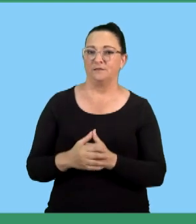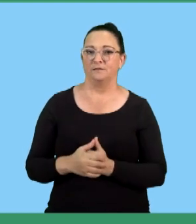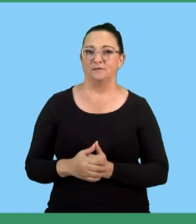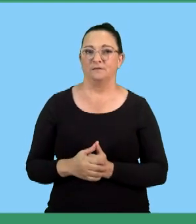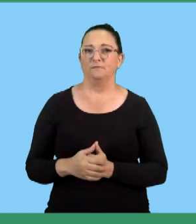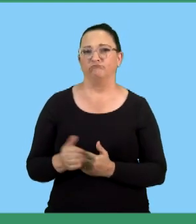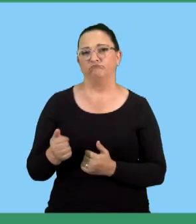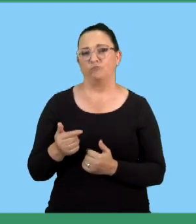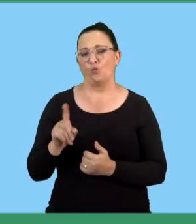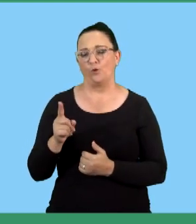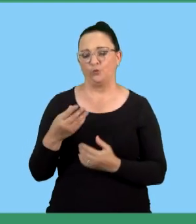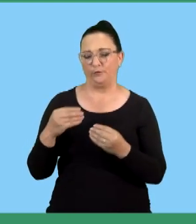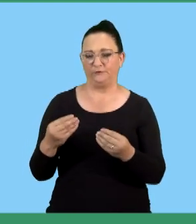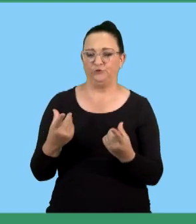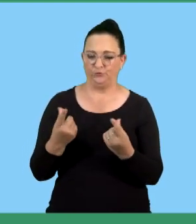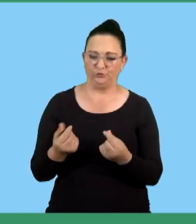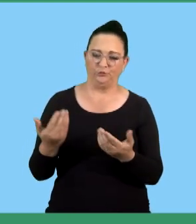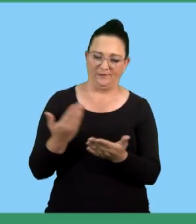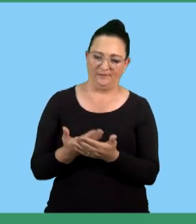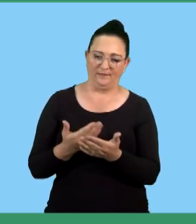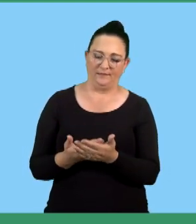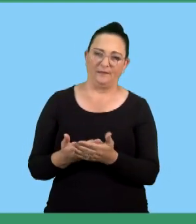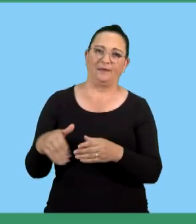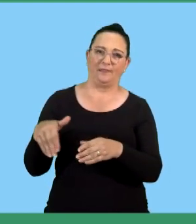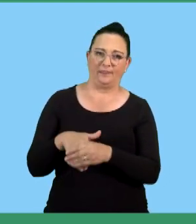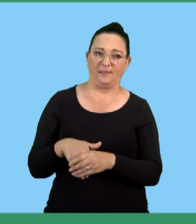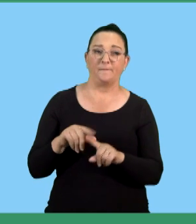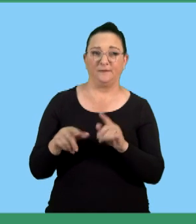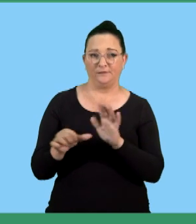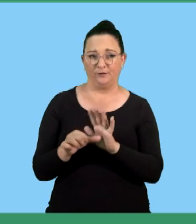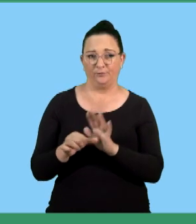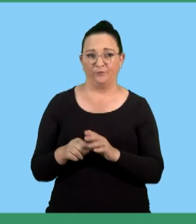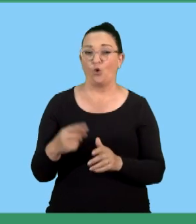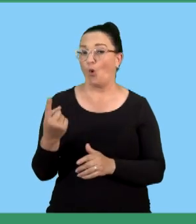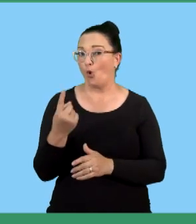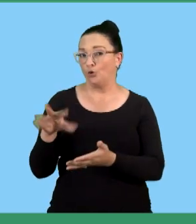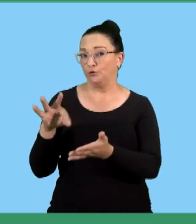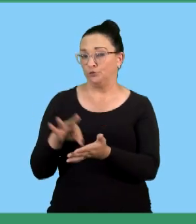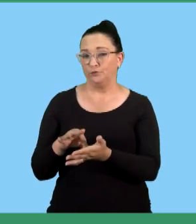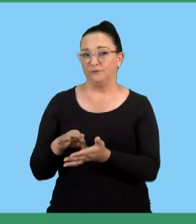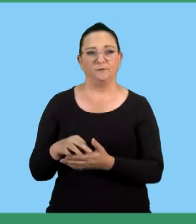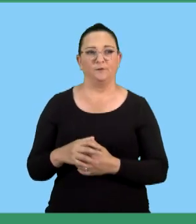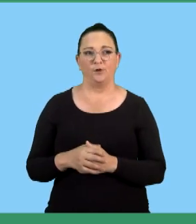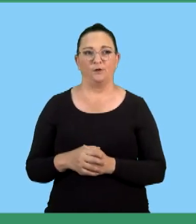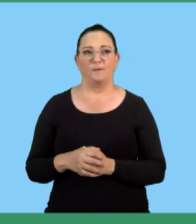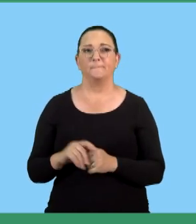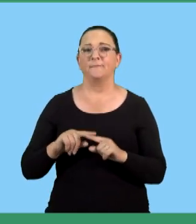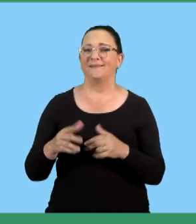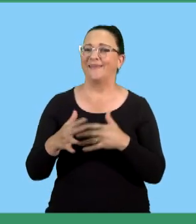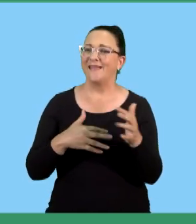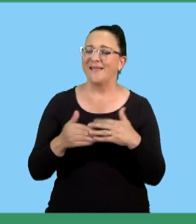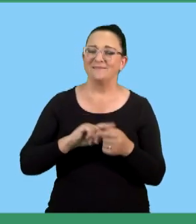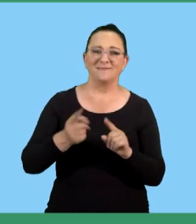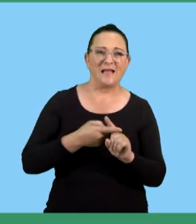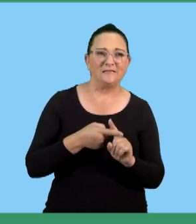it? What is the nature of our business? And so on and on. So it is very important. And not only register, but we need to report all